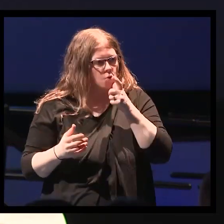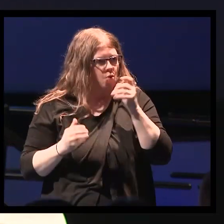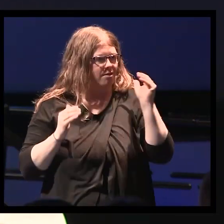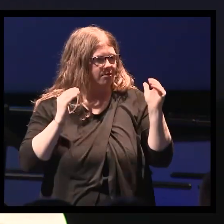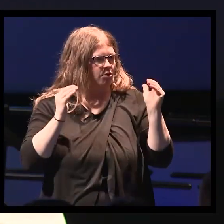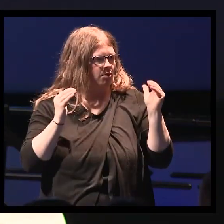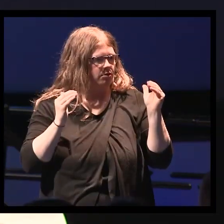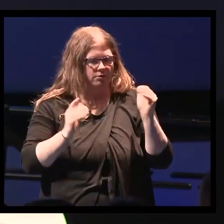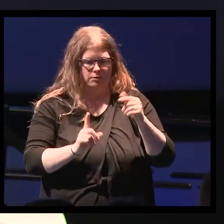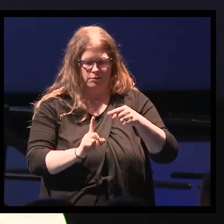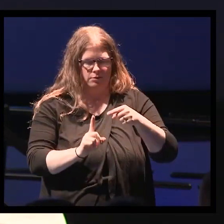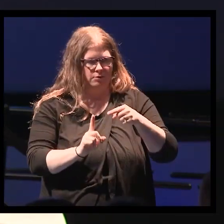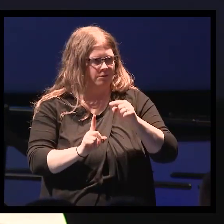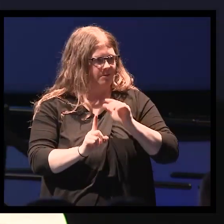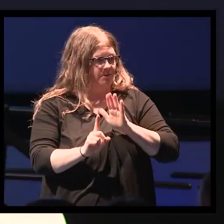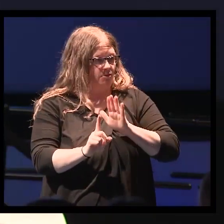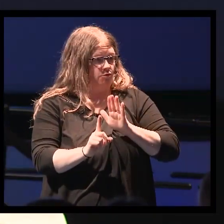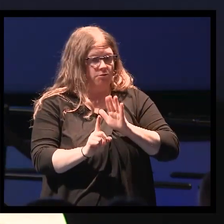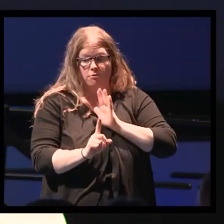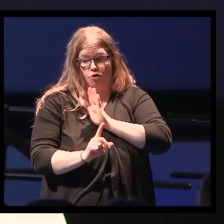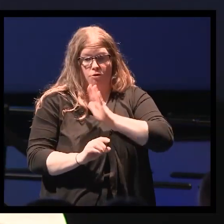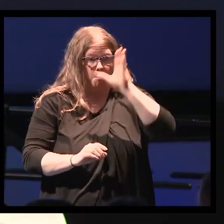trick-or-treating was her boyfriend's mother.